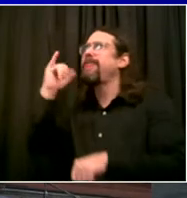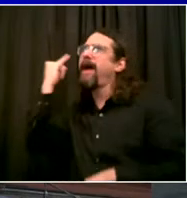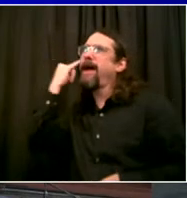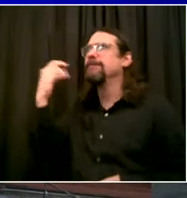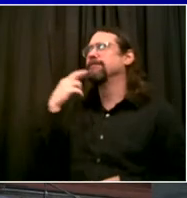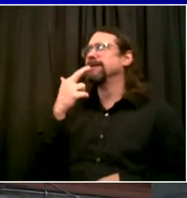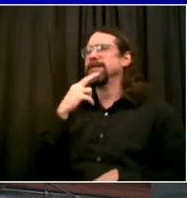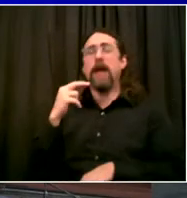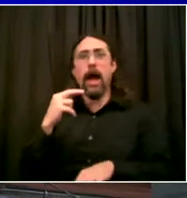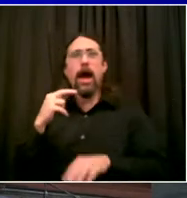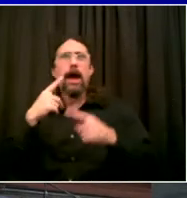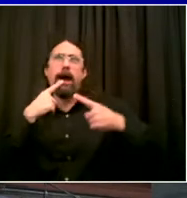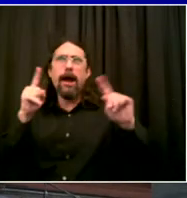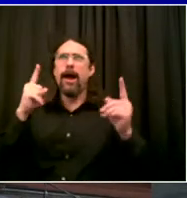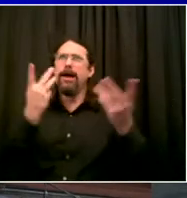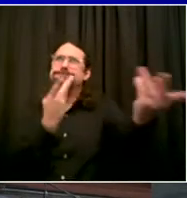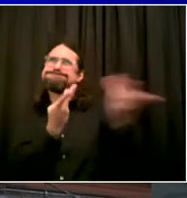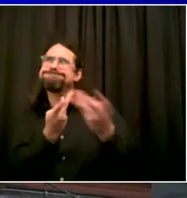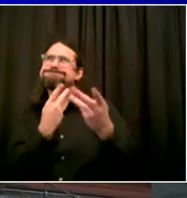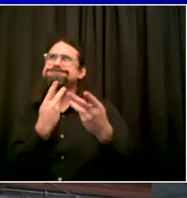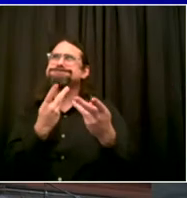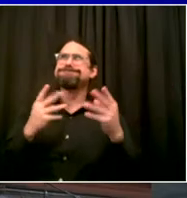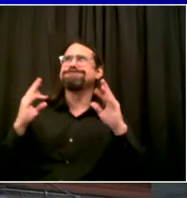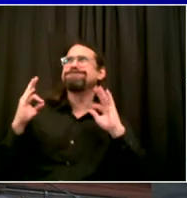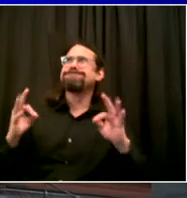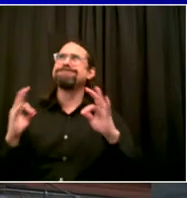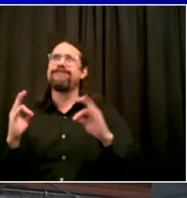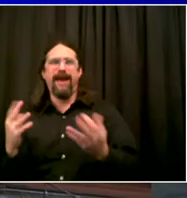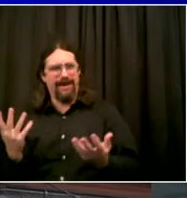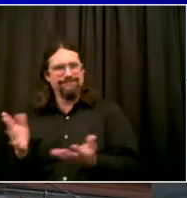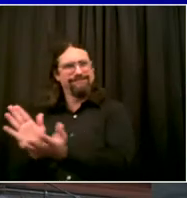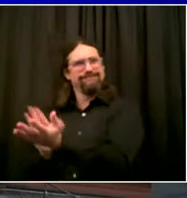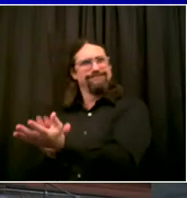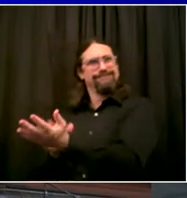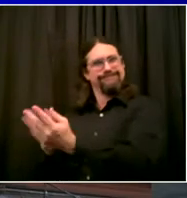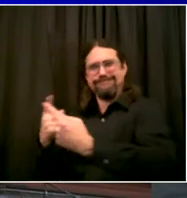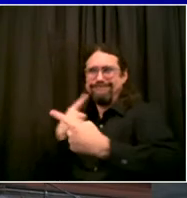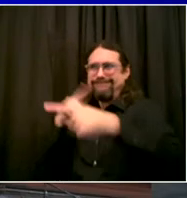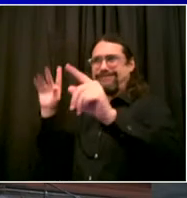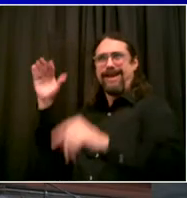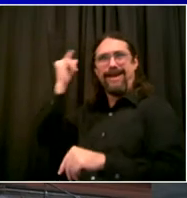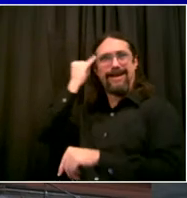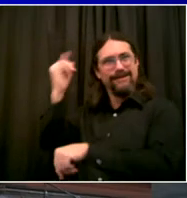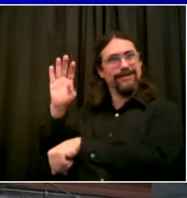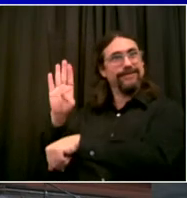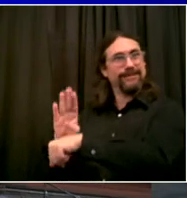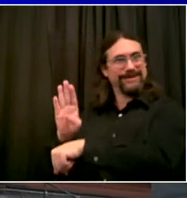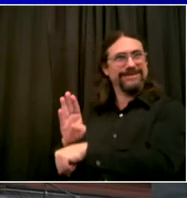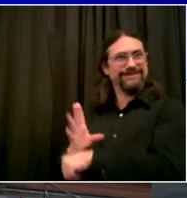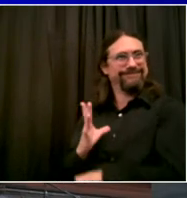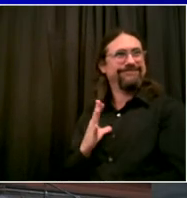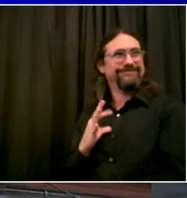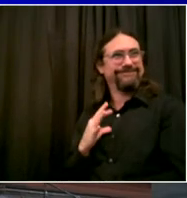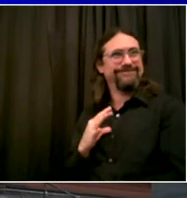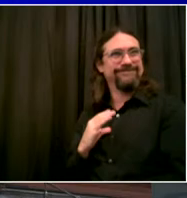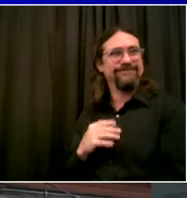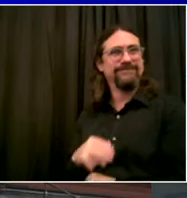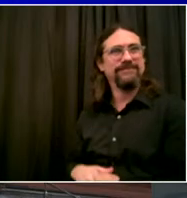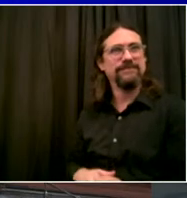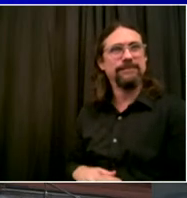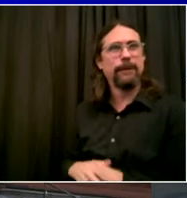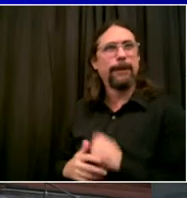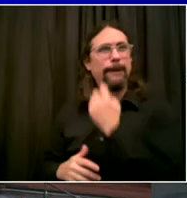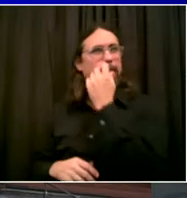idea to small businesses, retail businesses all over the five boroughs, that so much need